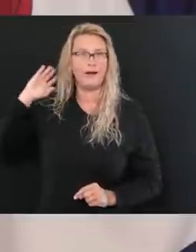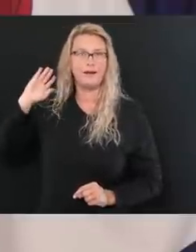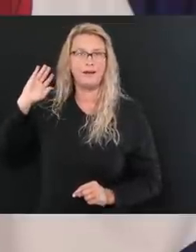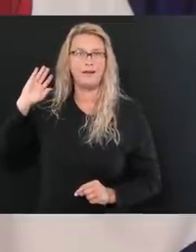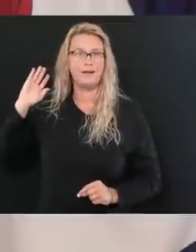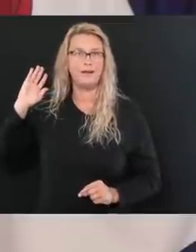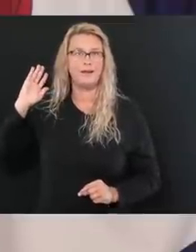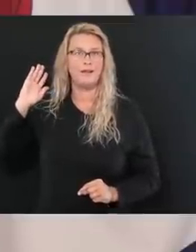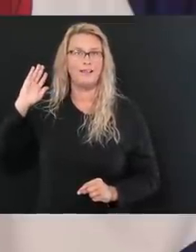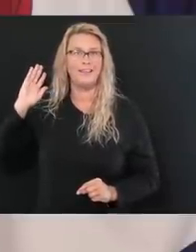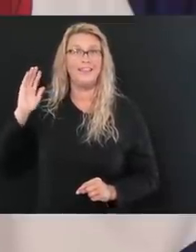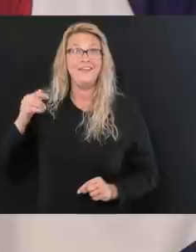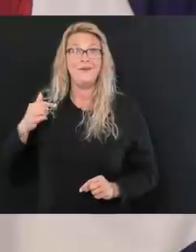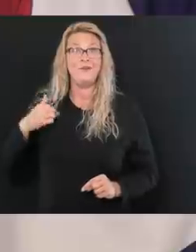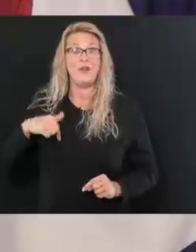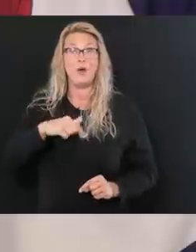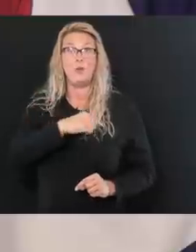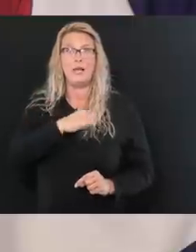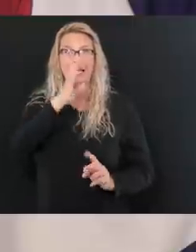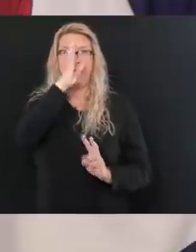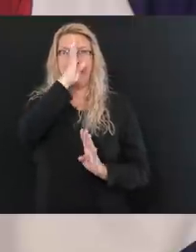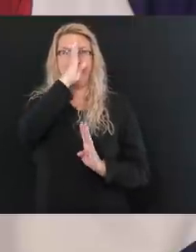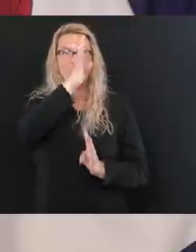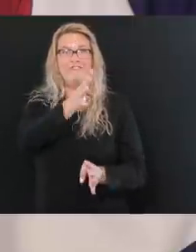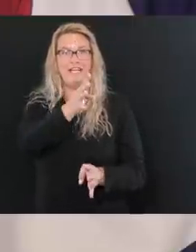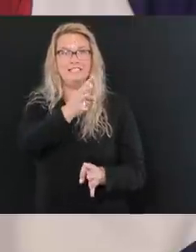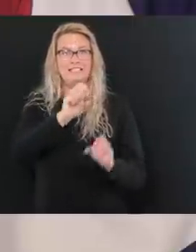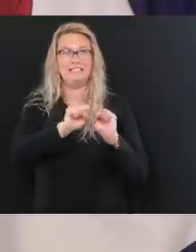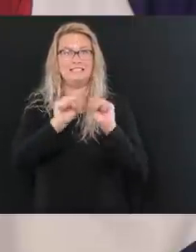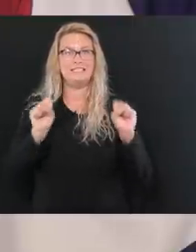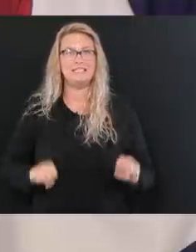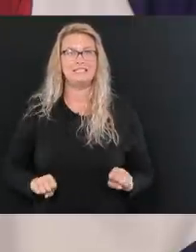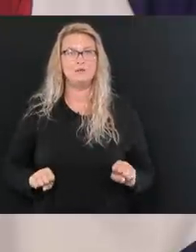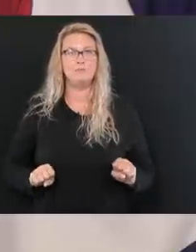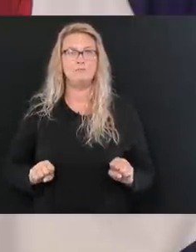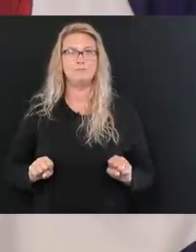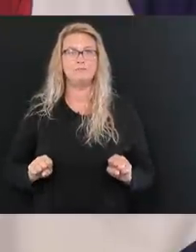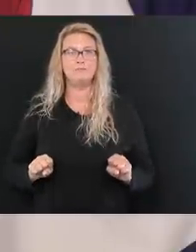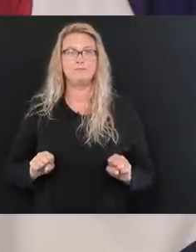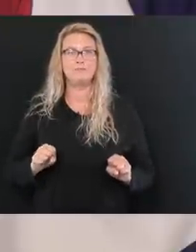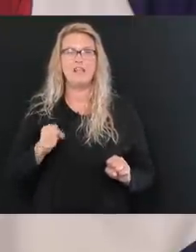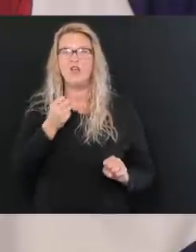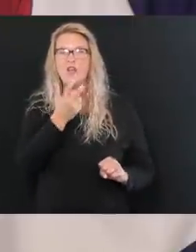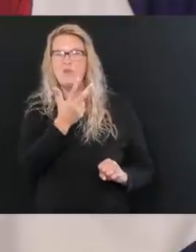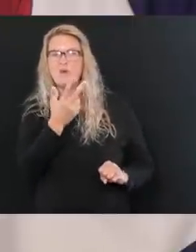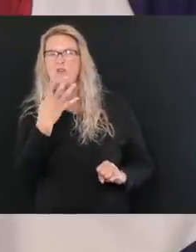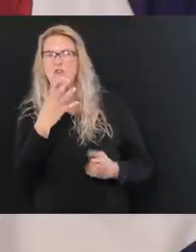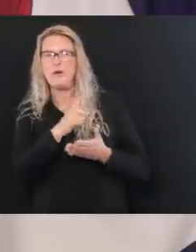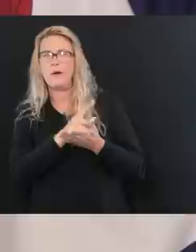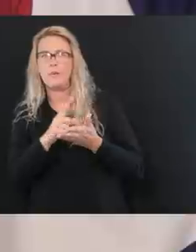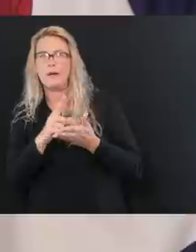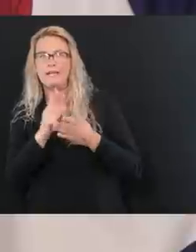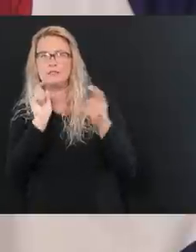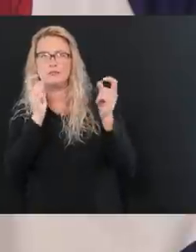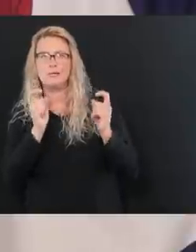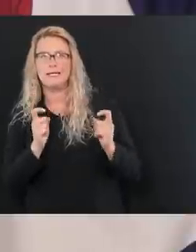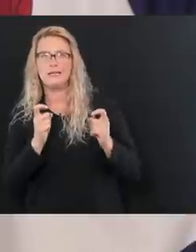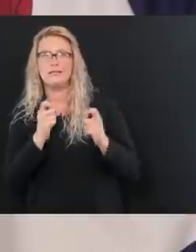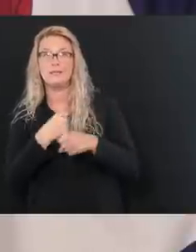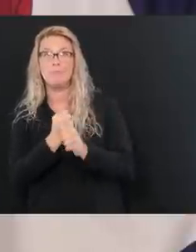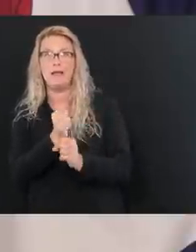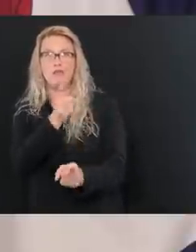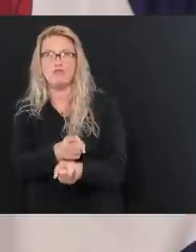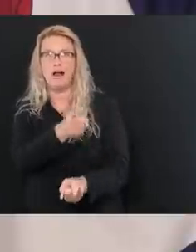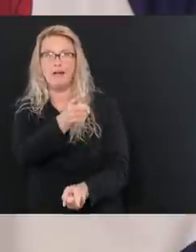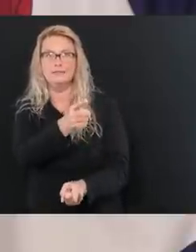take and invent something and then tweak it for three or four weeks and have it right. So